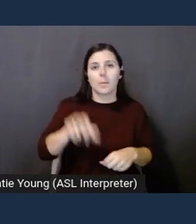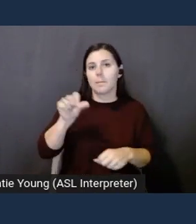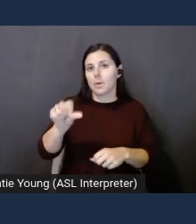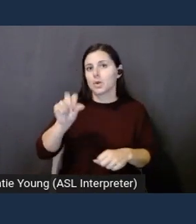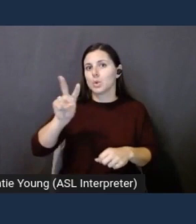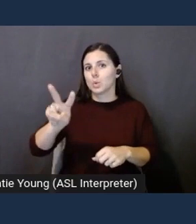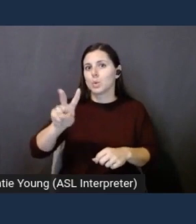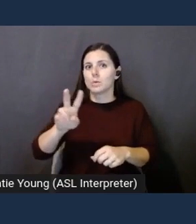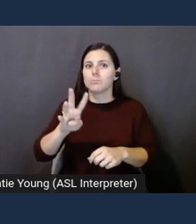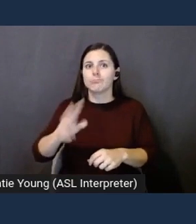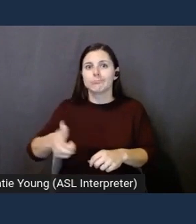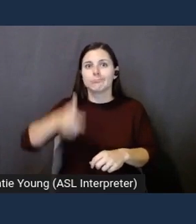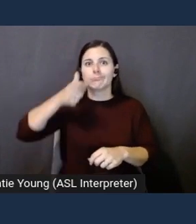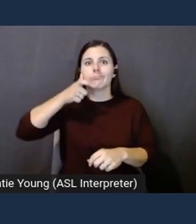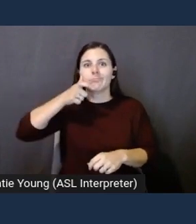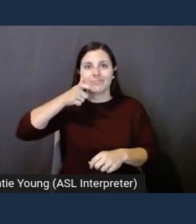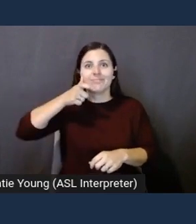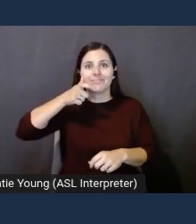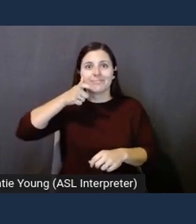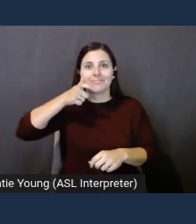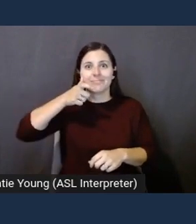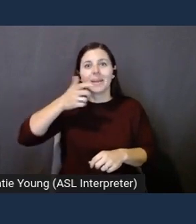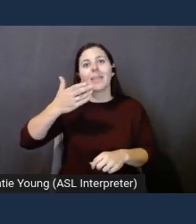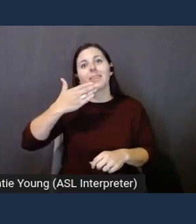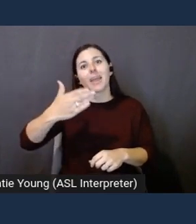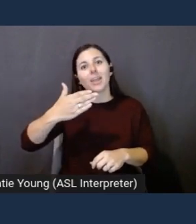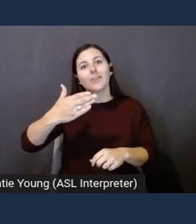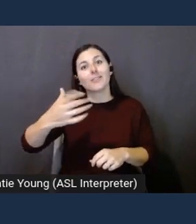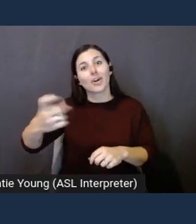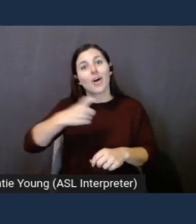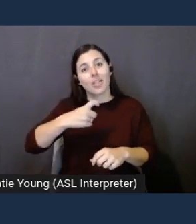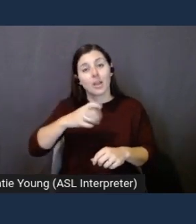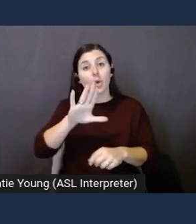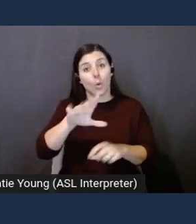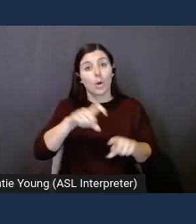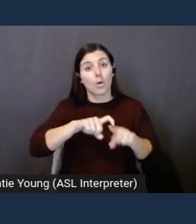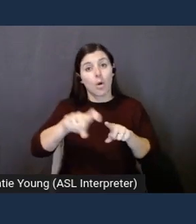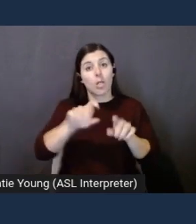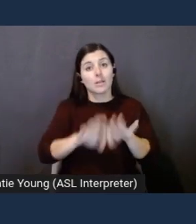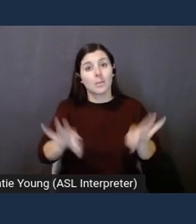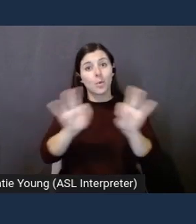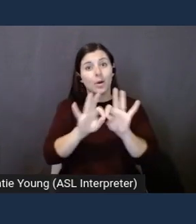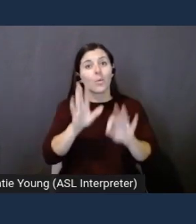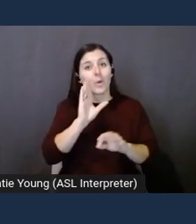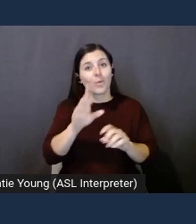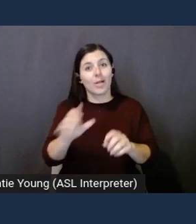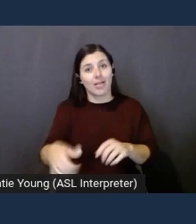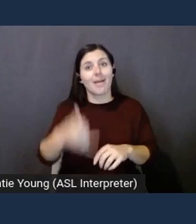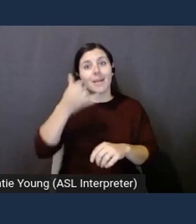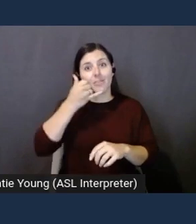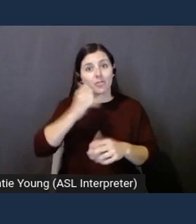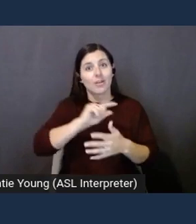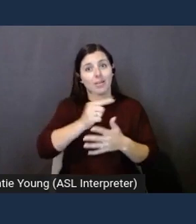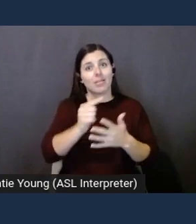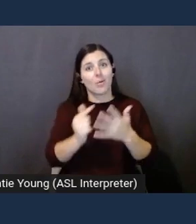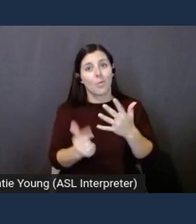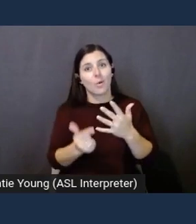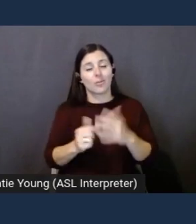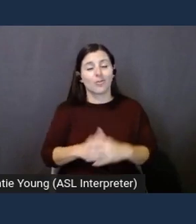agent. Thank you for calling. Your call is very important to us and will be answered in the order it was received.